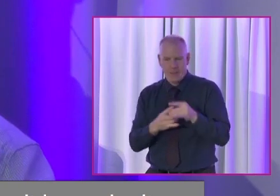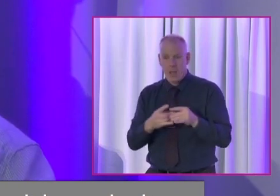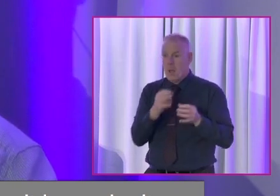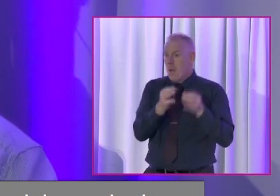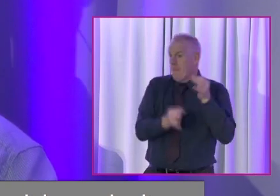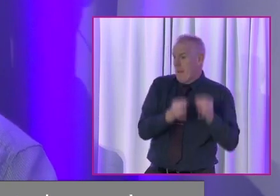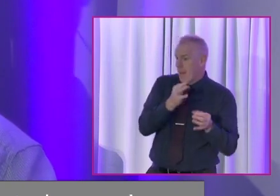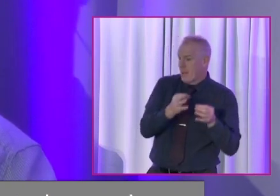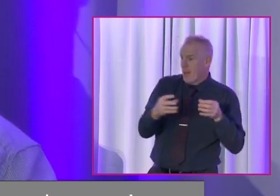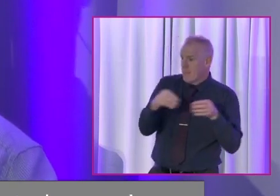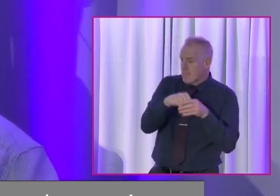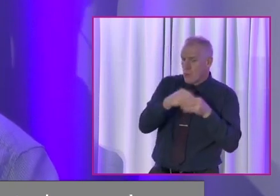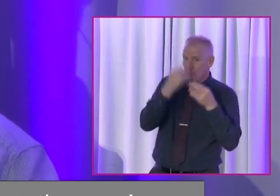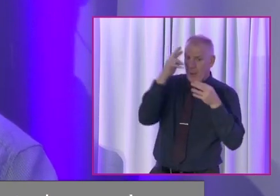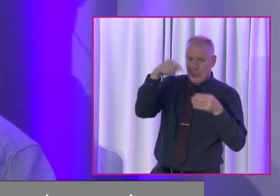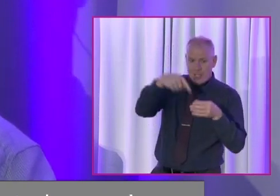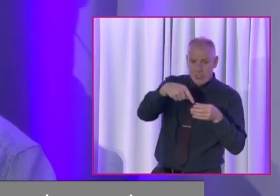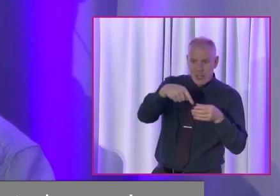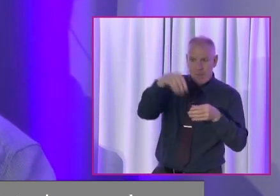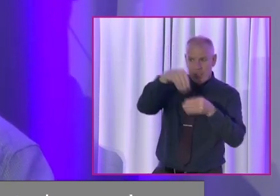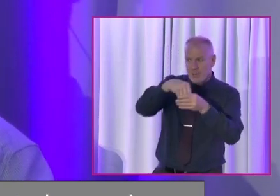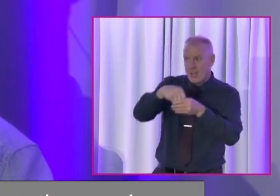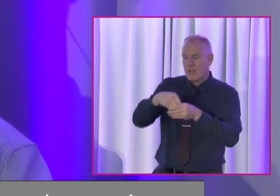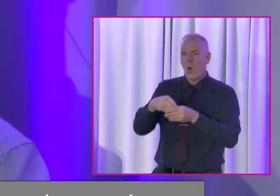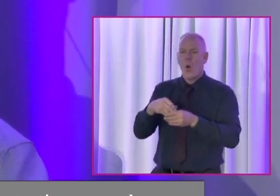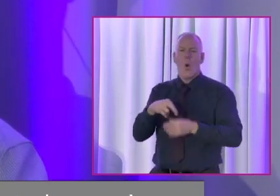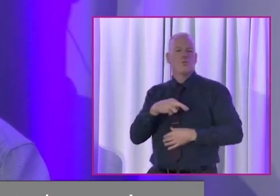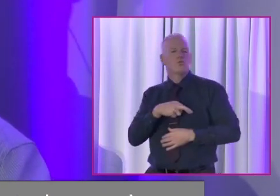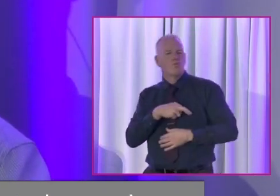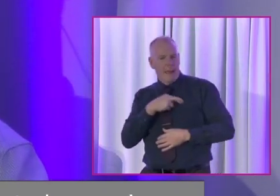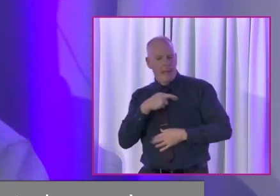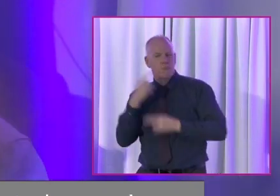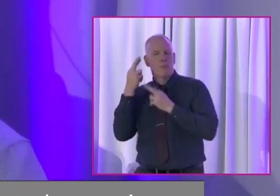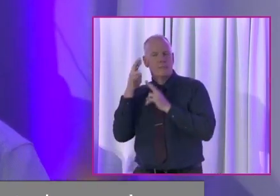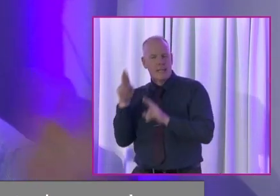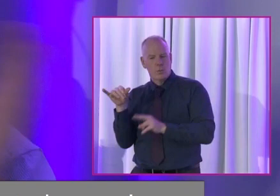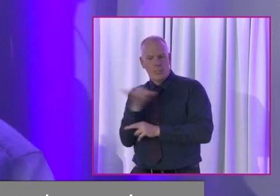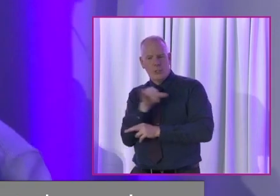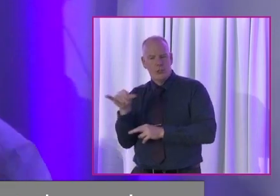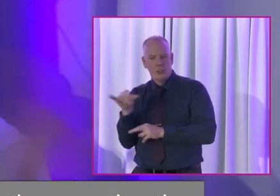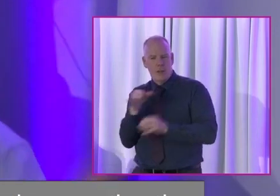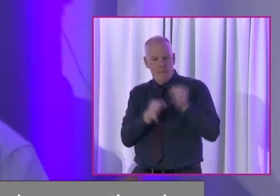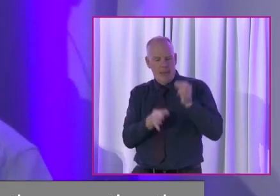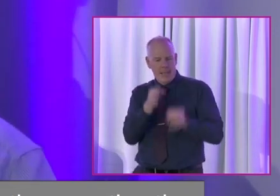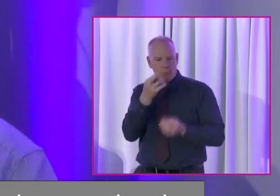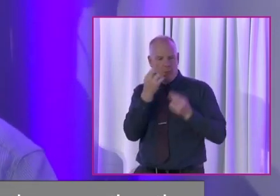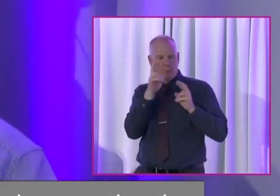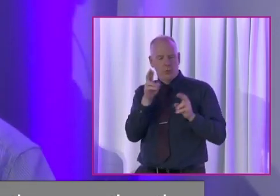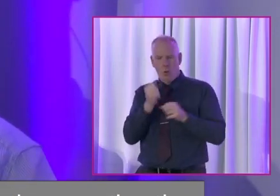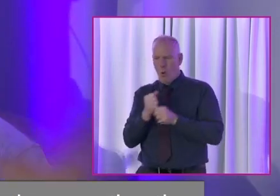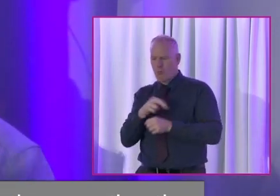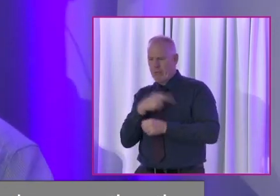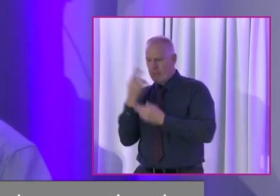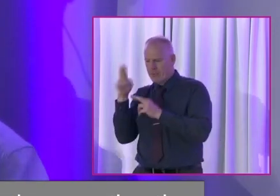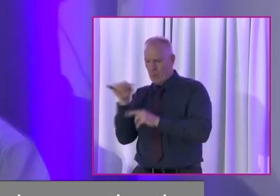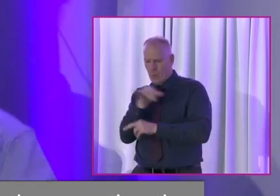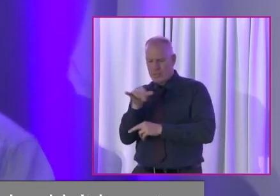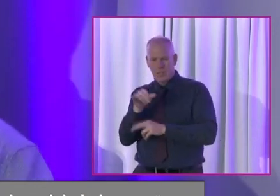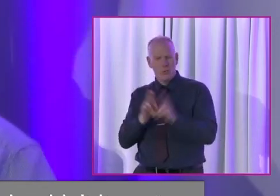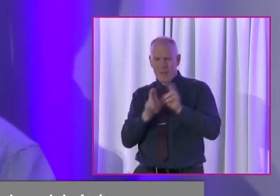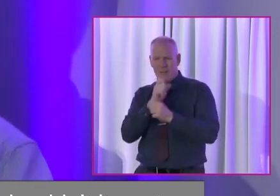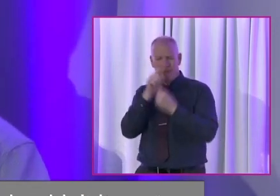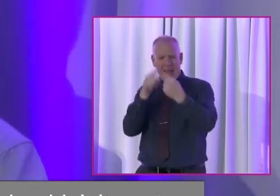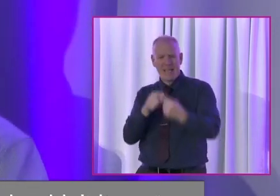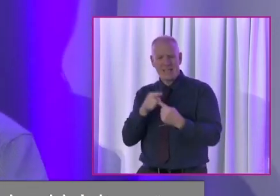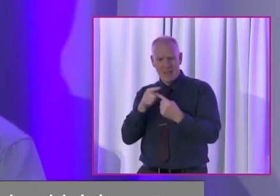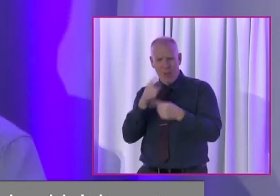it's political presentation, participation or authentic representation. Like Mick was saying, you shouldn't have to fight for that. Like the space is